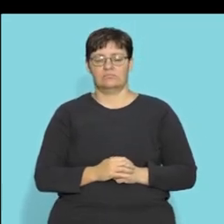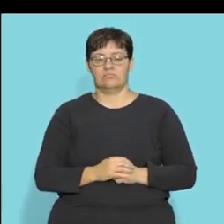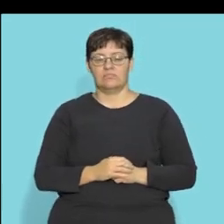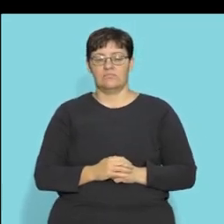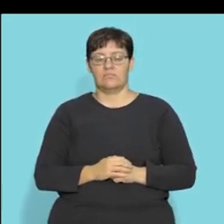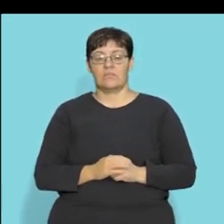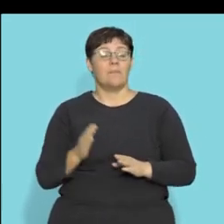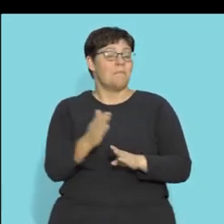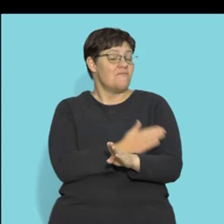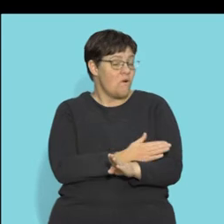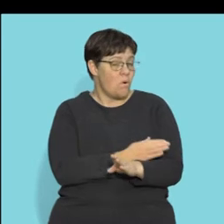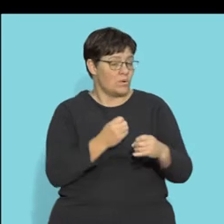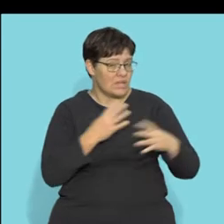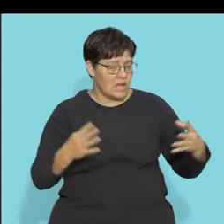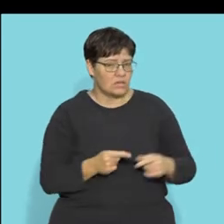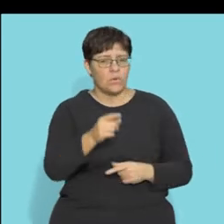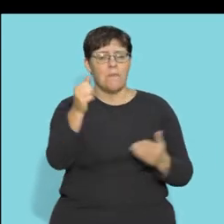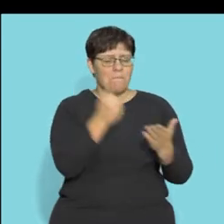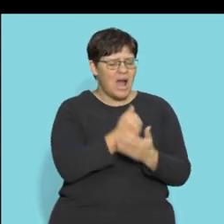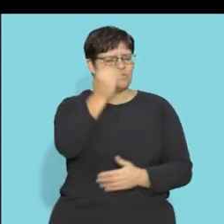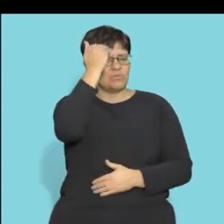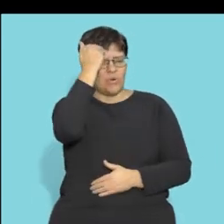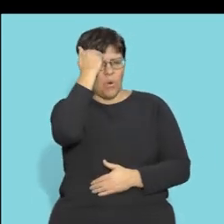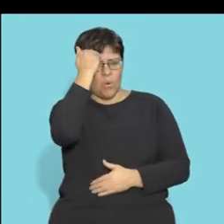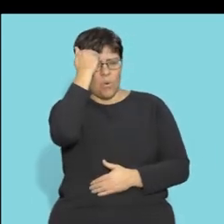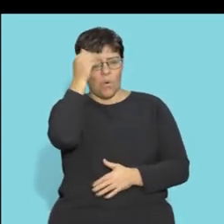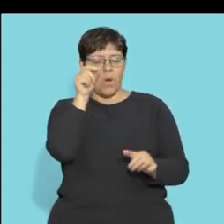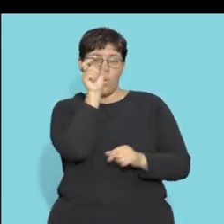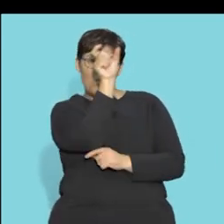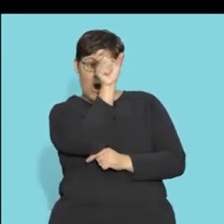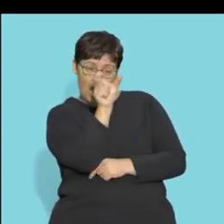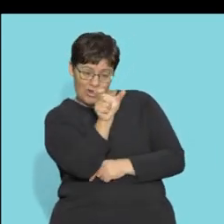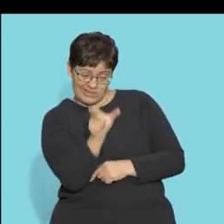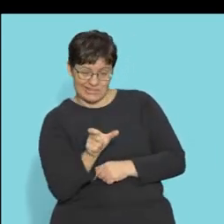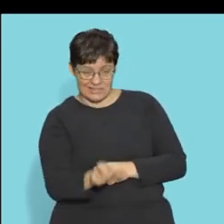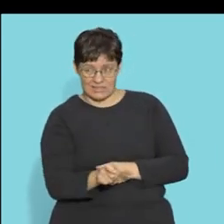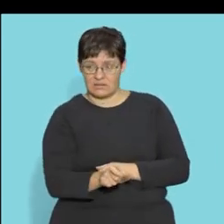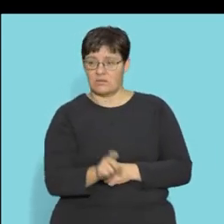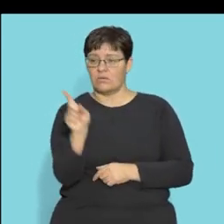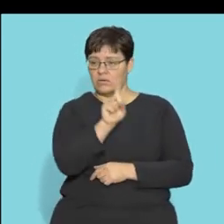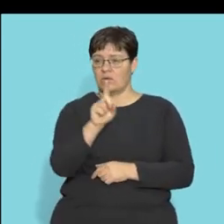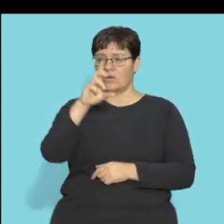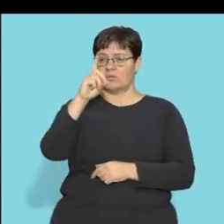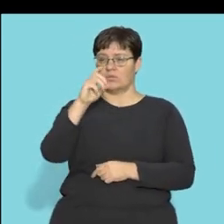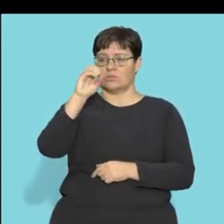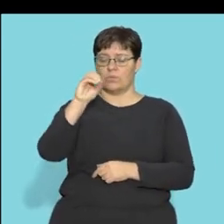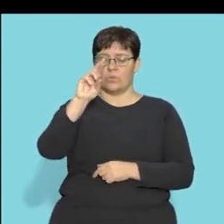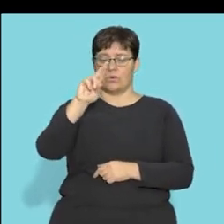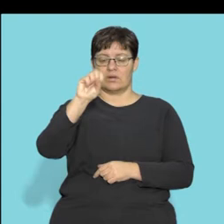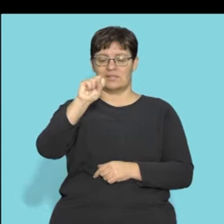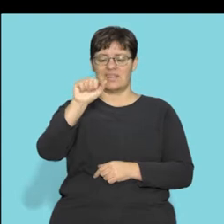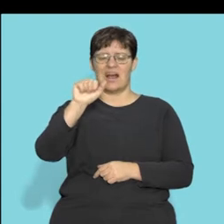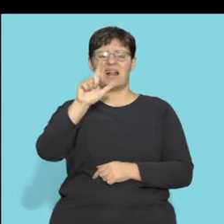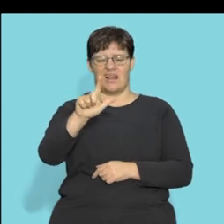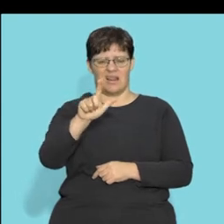But before we do, we need to know these vital scientific words. The first one is dorsal.